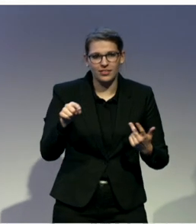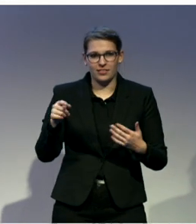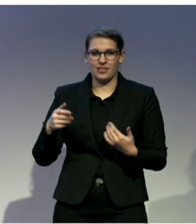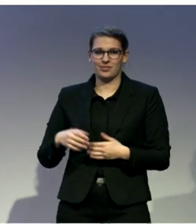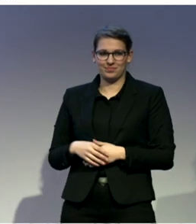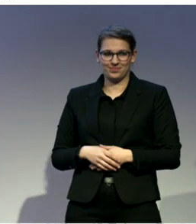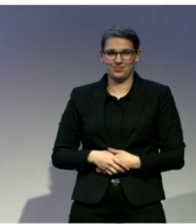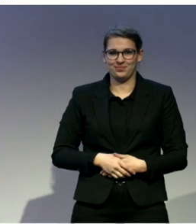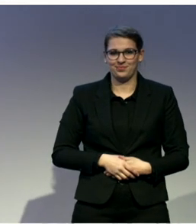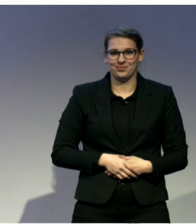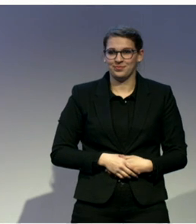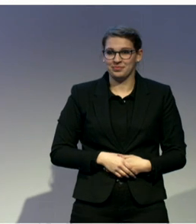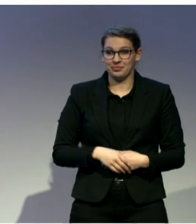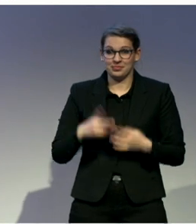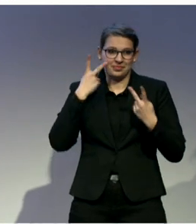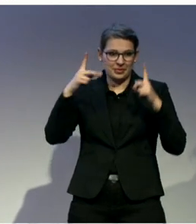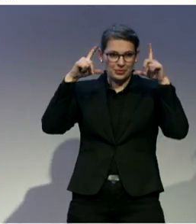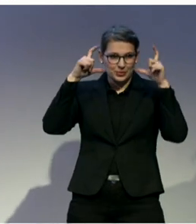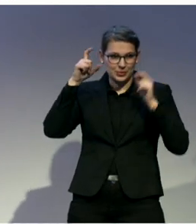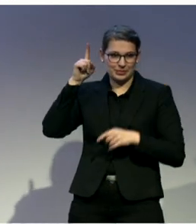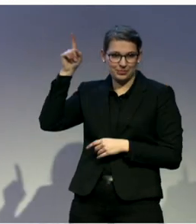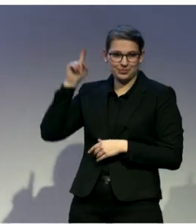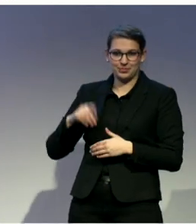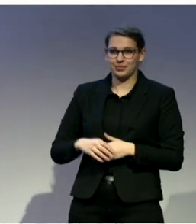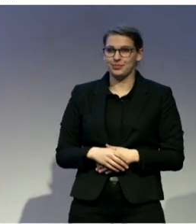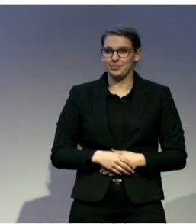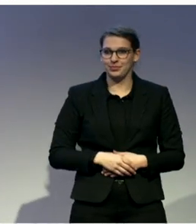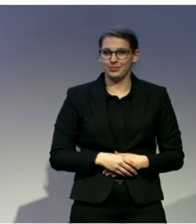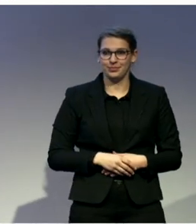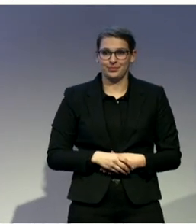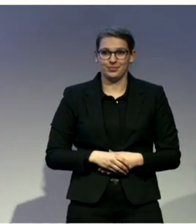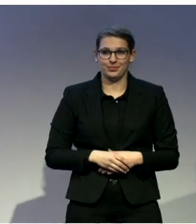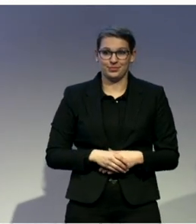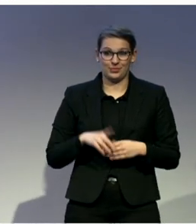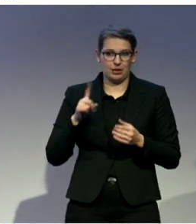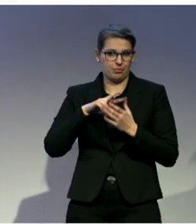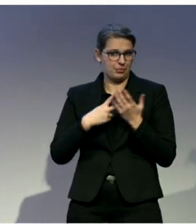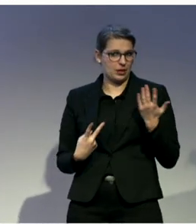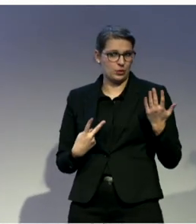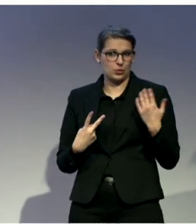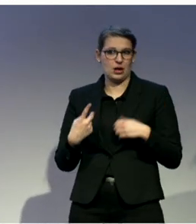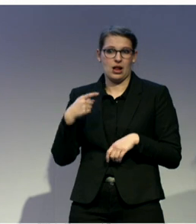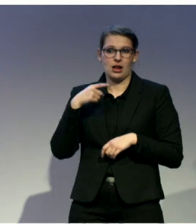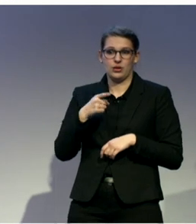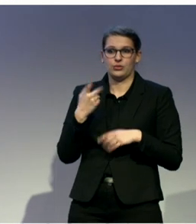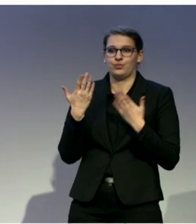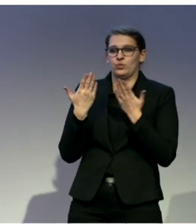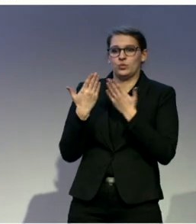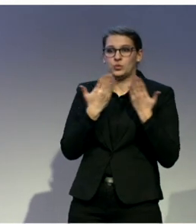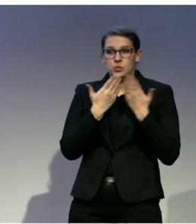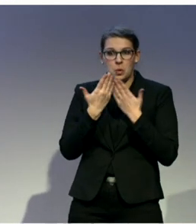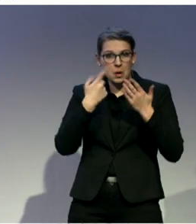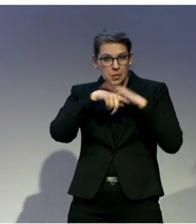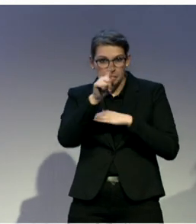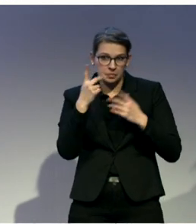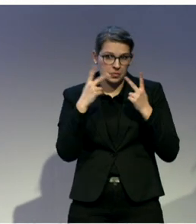Here you can see some impressions of our bilingual learning situations for children from six months to 14